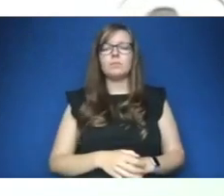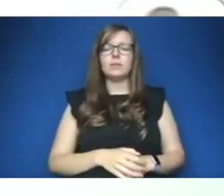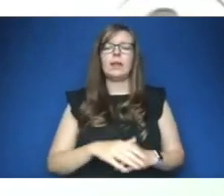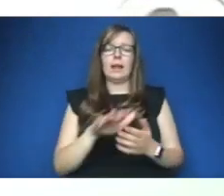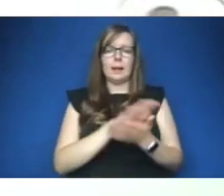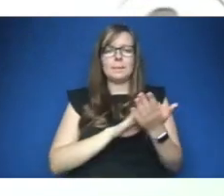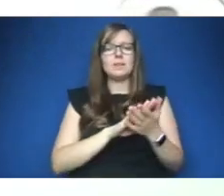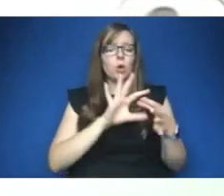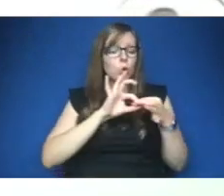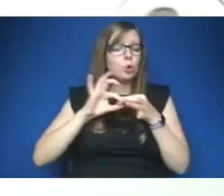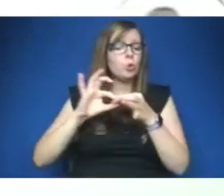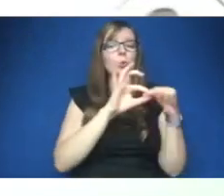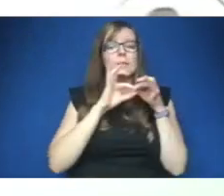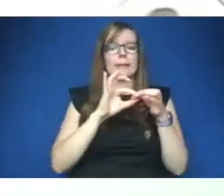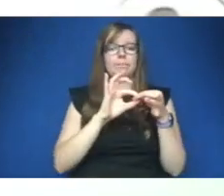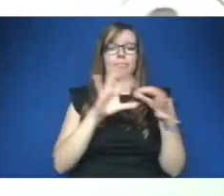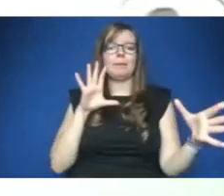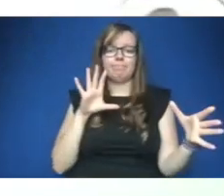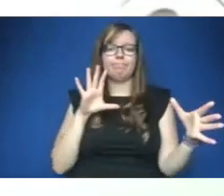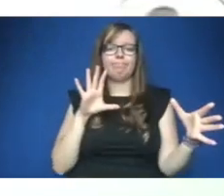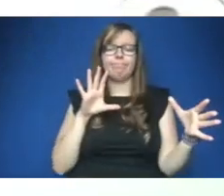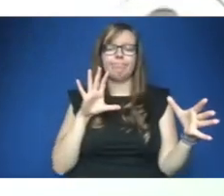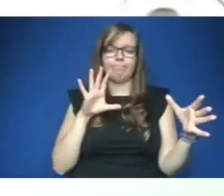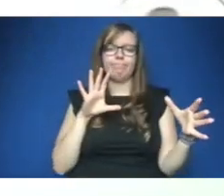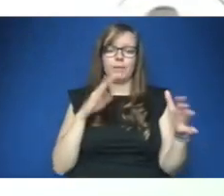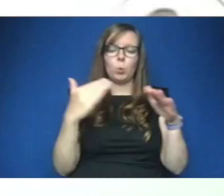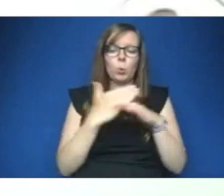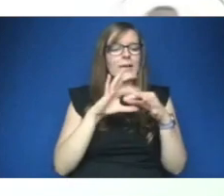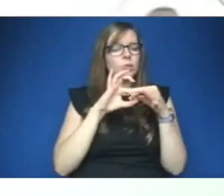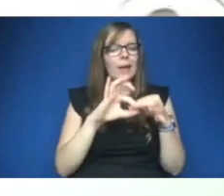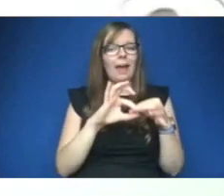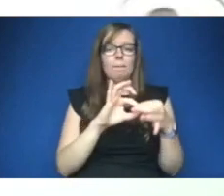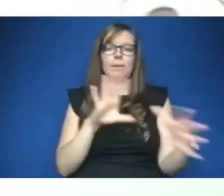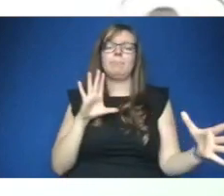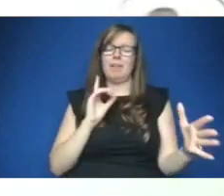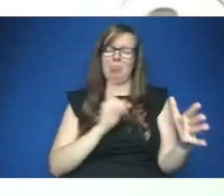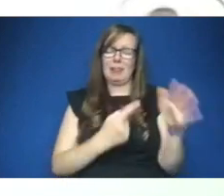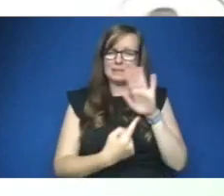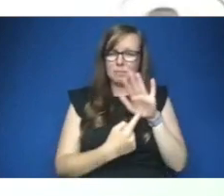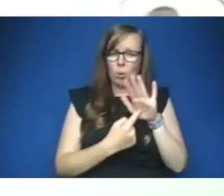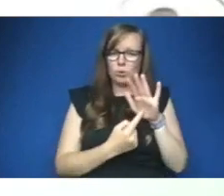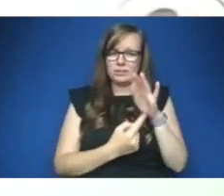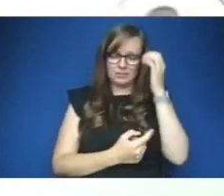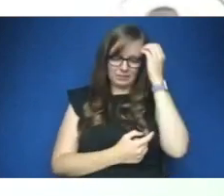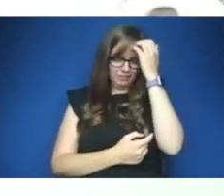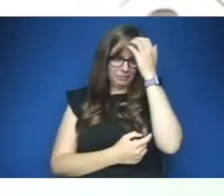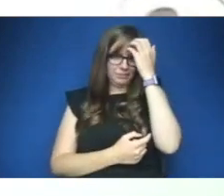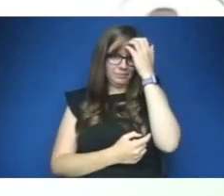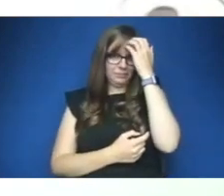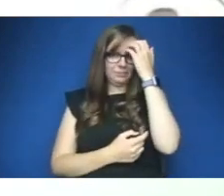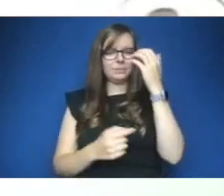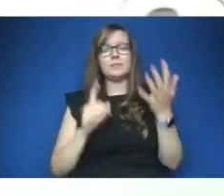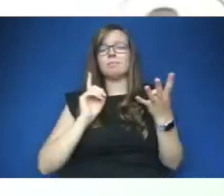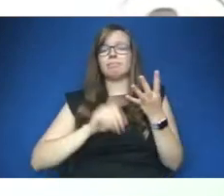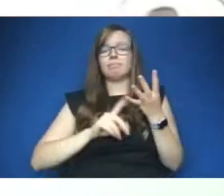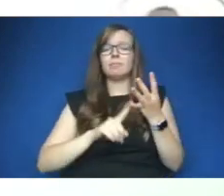that breaks down collaboration that breaks down working together which is so important and then value the so-called